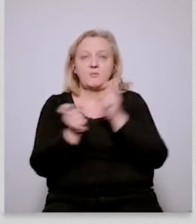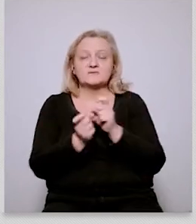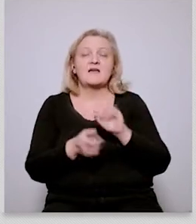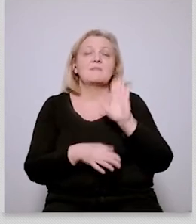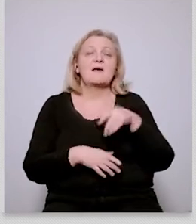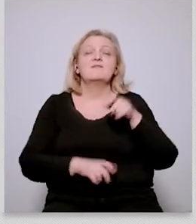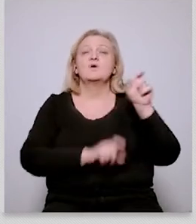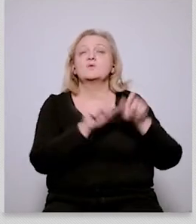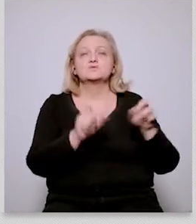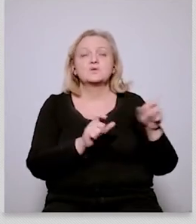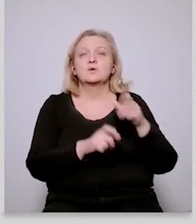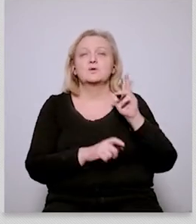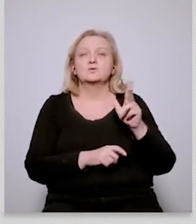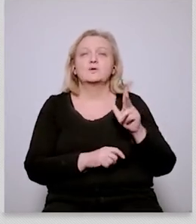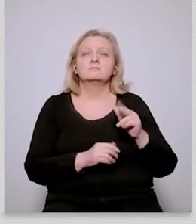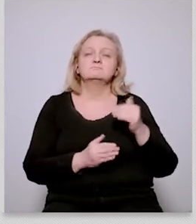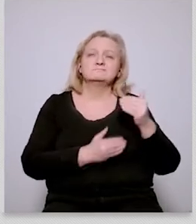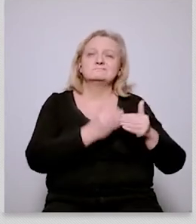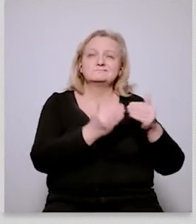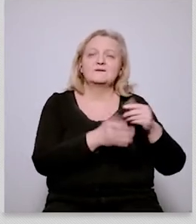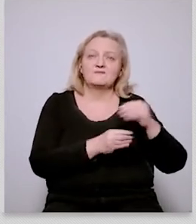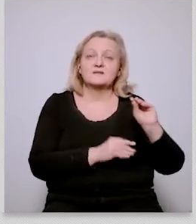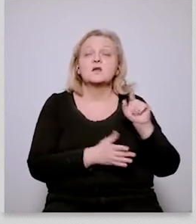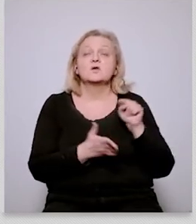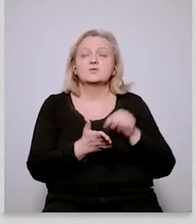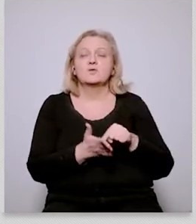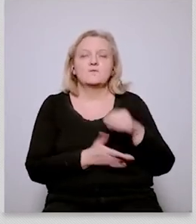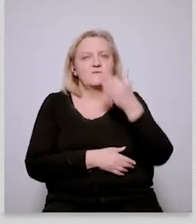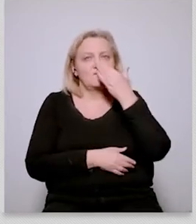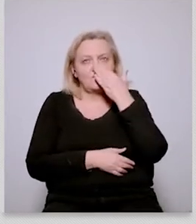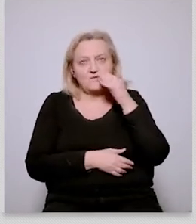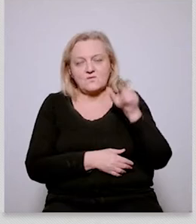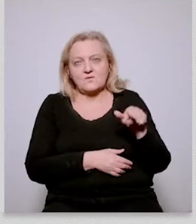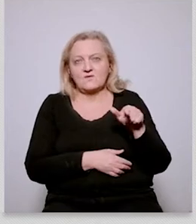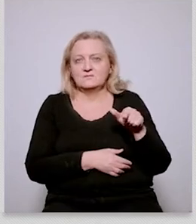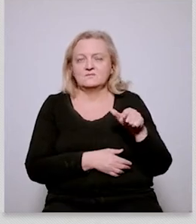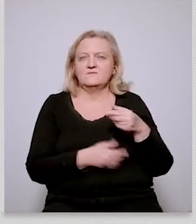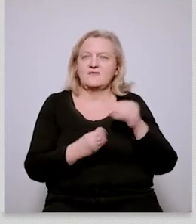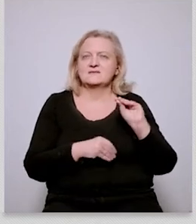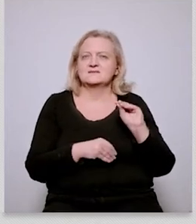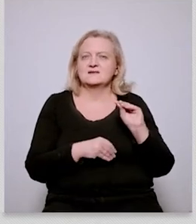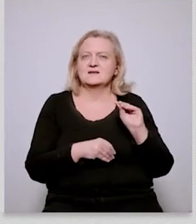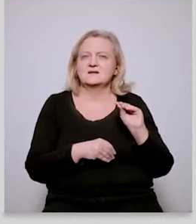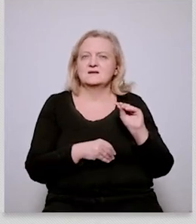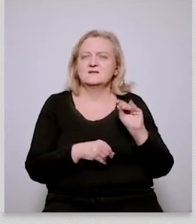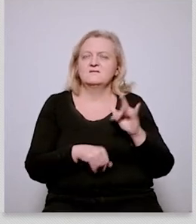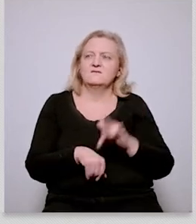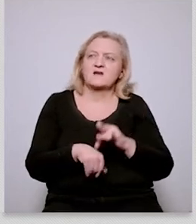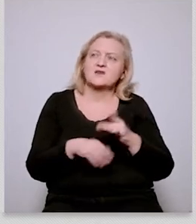starting to become susceptible you know to this notion that poland is being needlessly